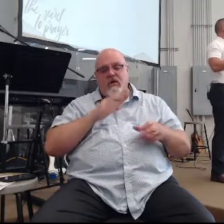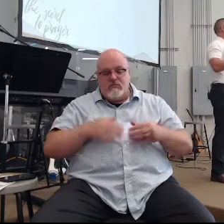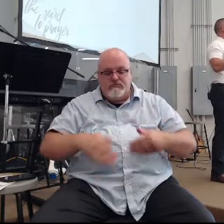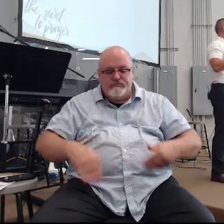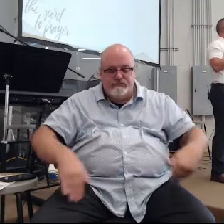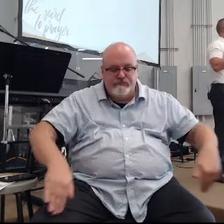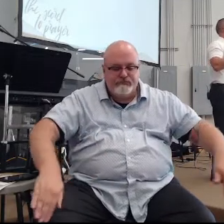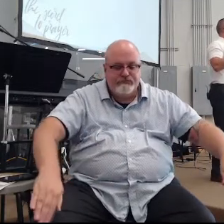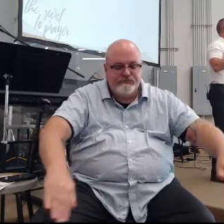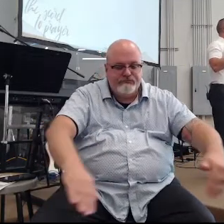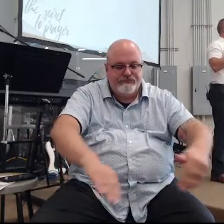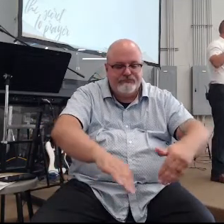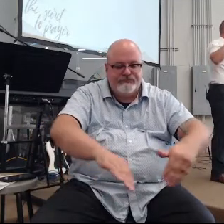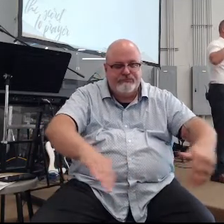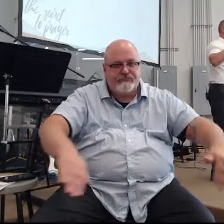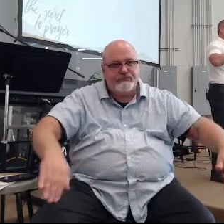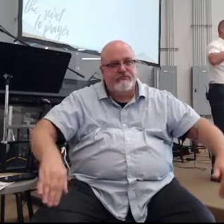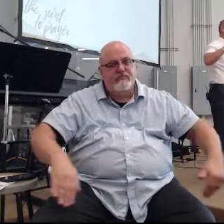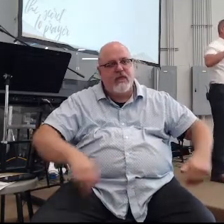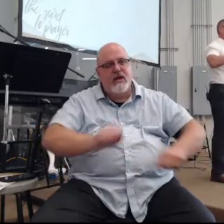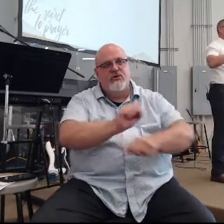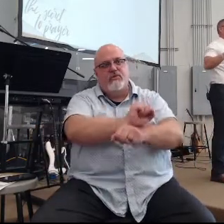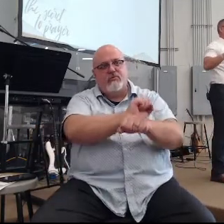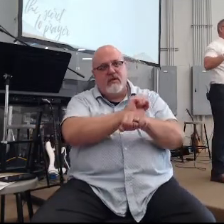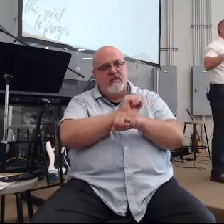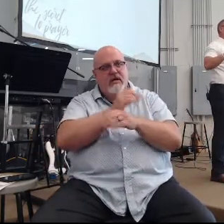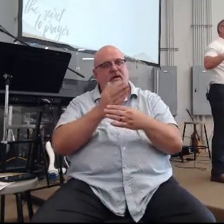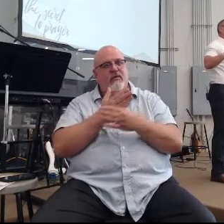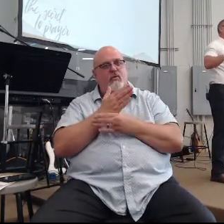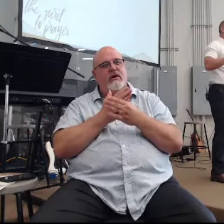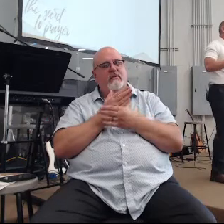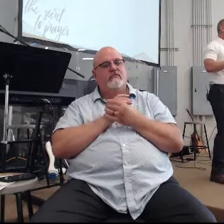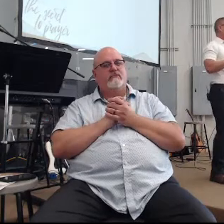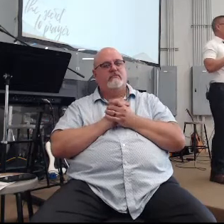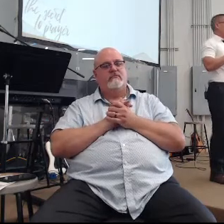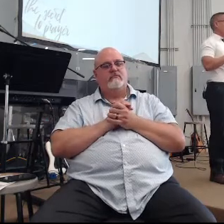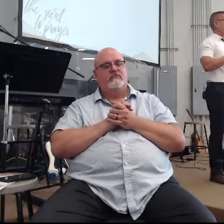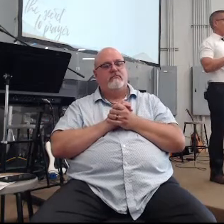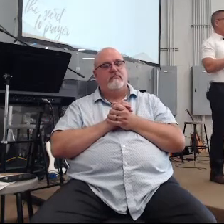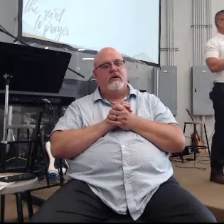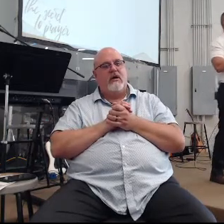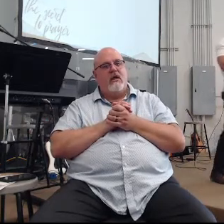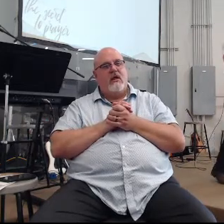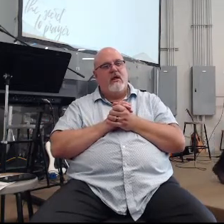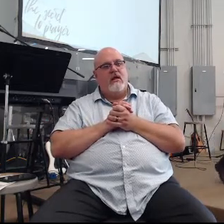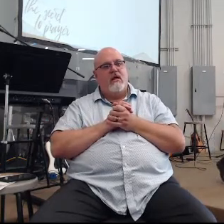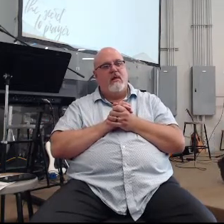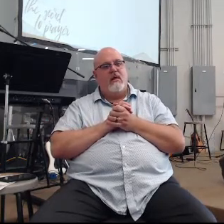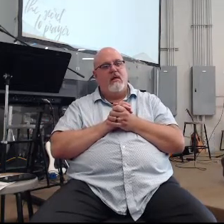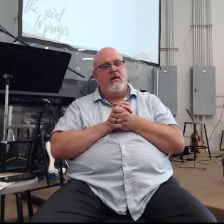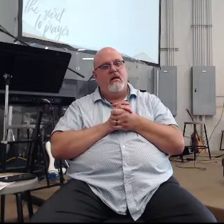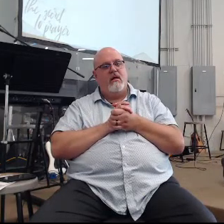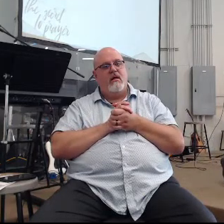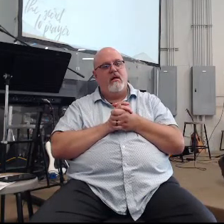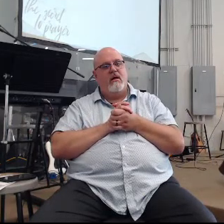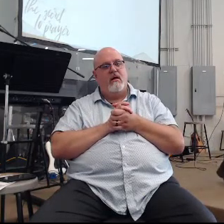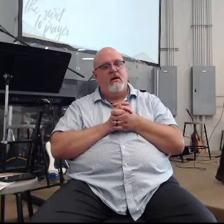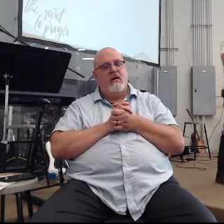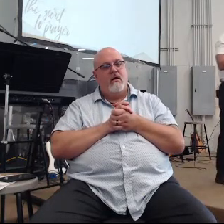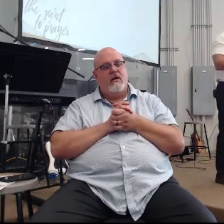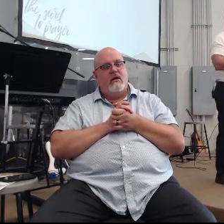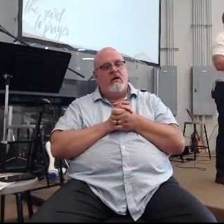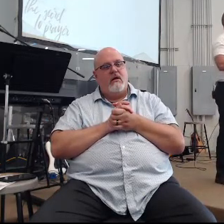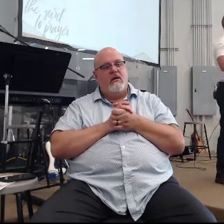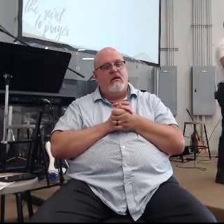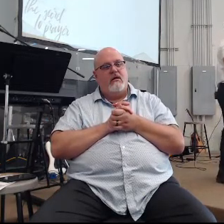get past that sort of like small mindedness of God of well you know he was just trying to show them look my God can even ignite wet wood